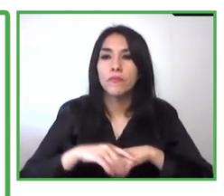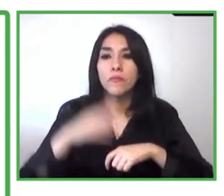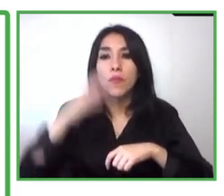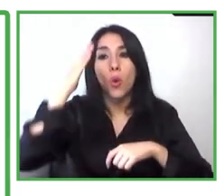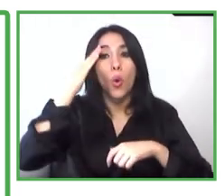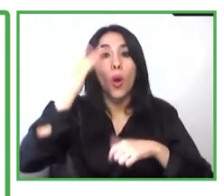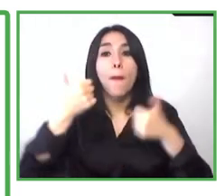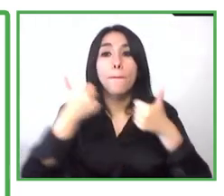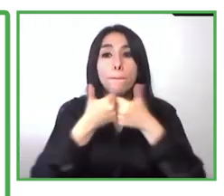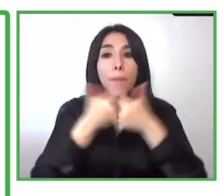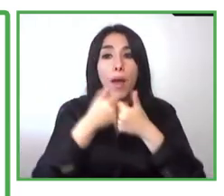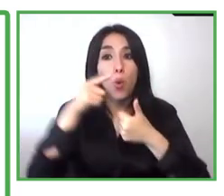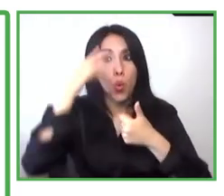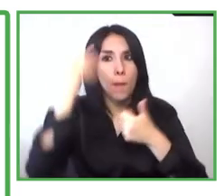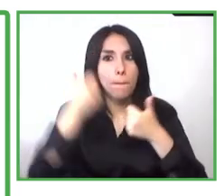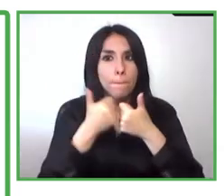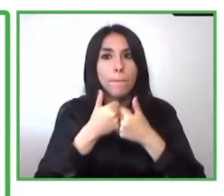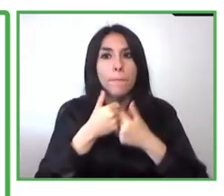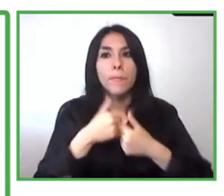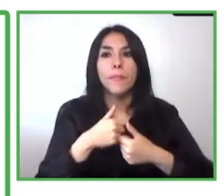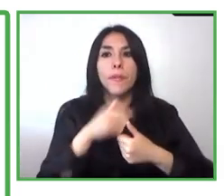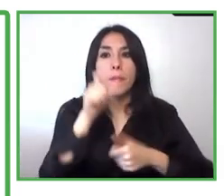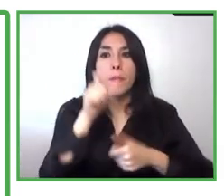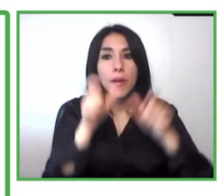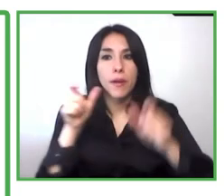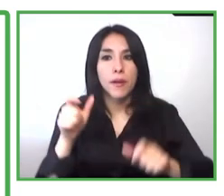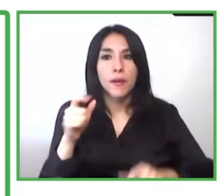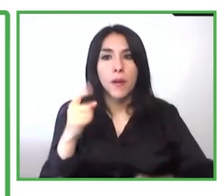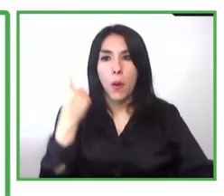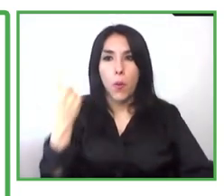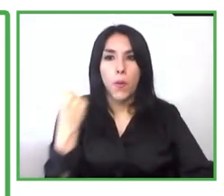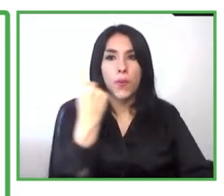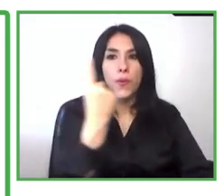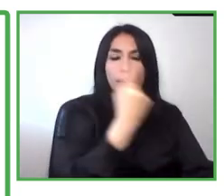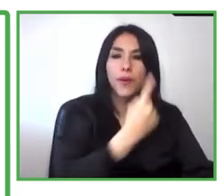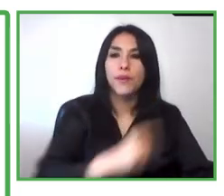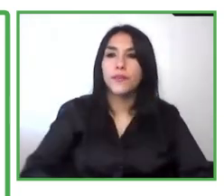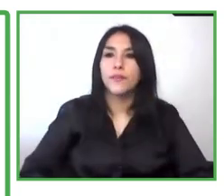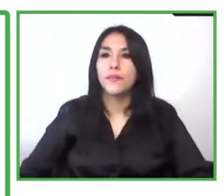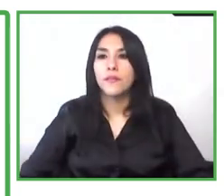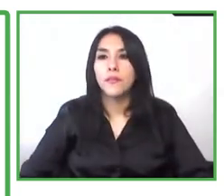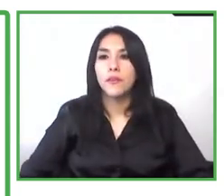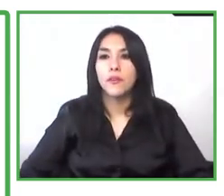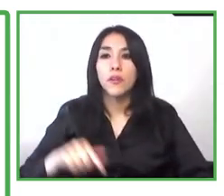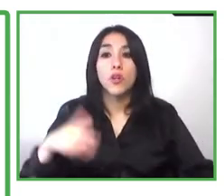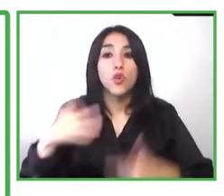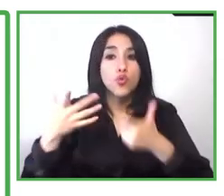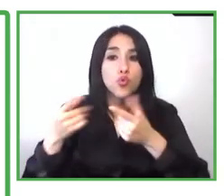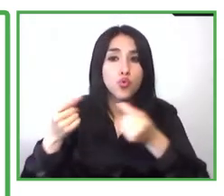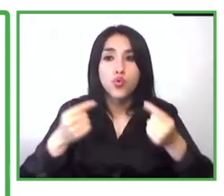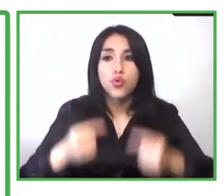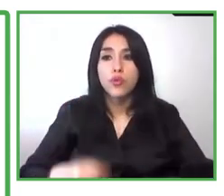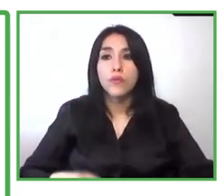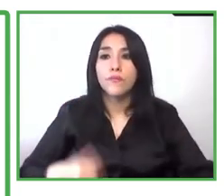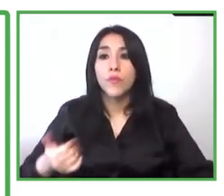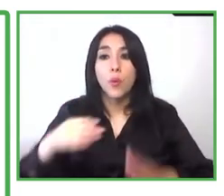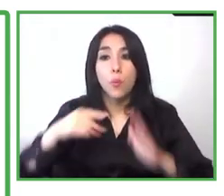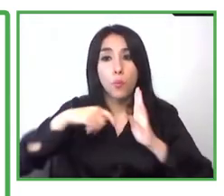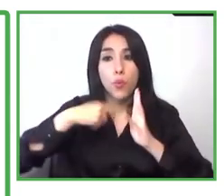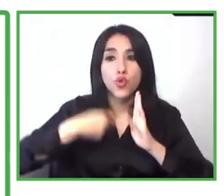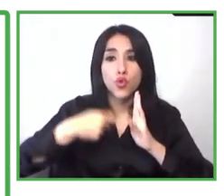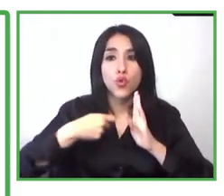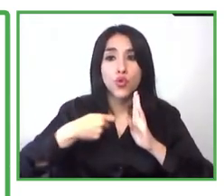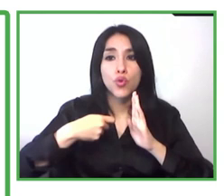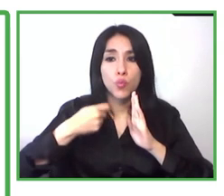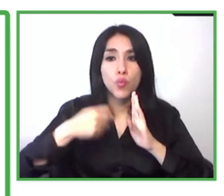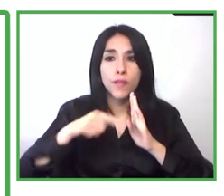with 12 people each and would develop um this program and we designed with the professionals